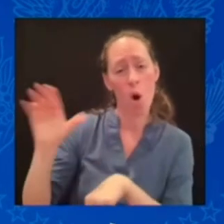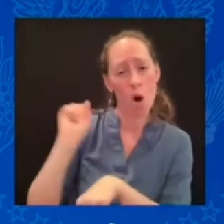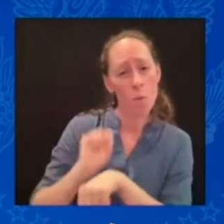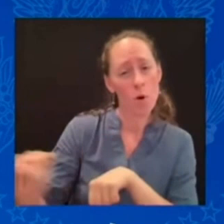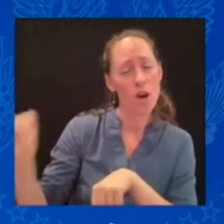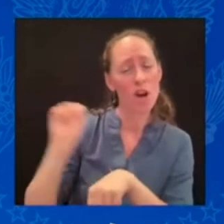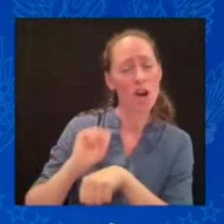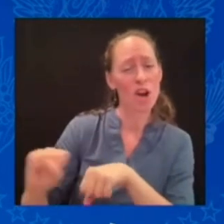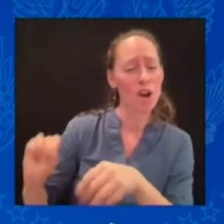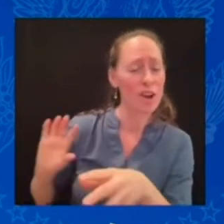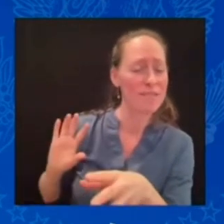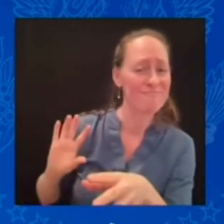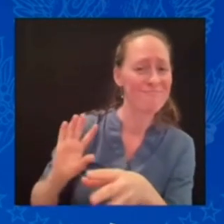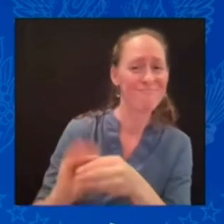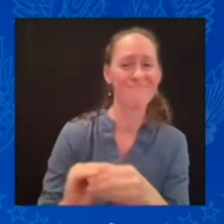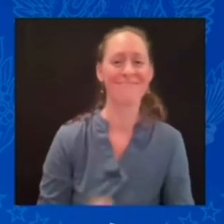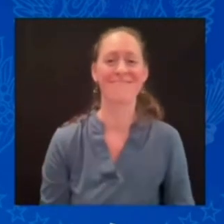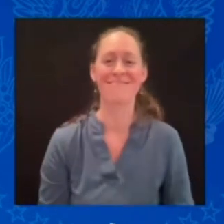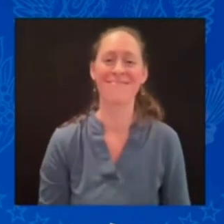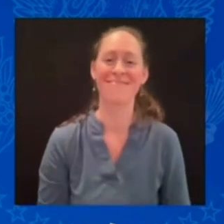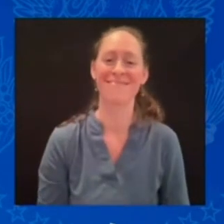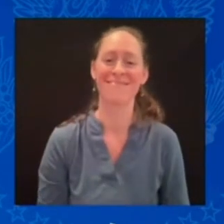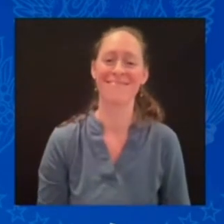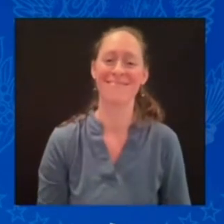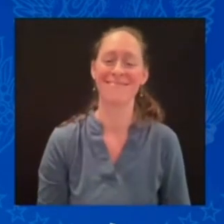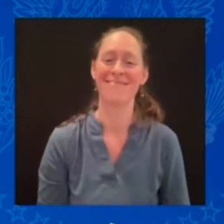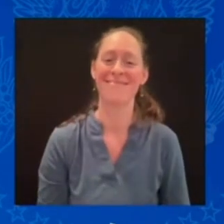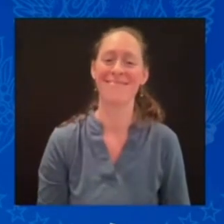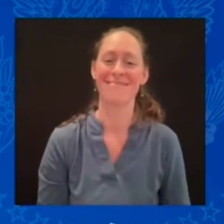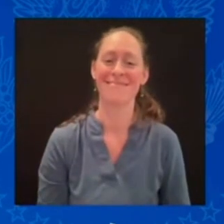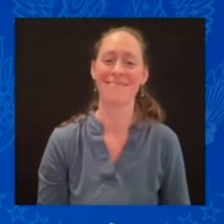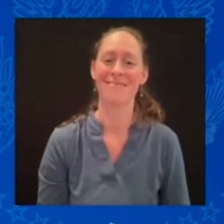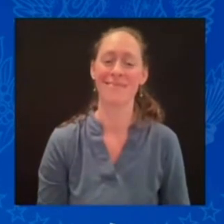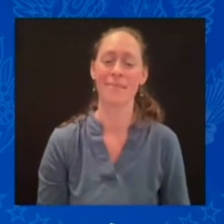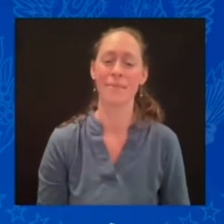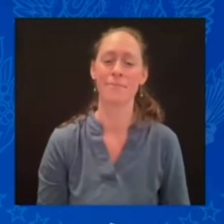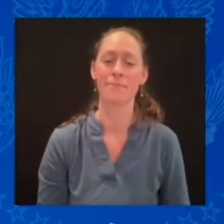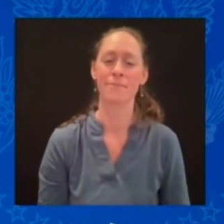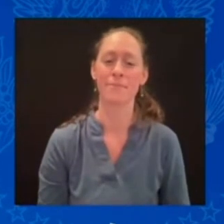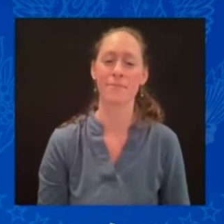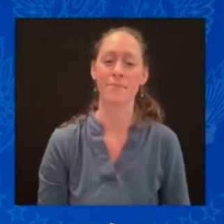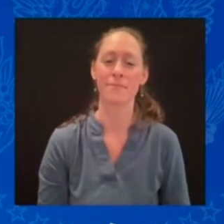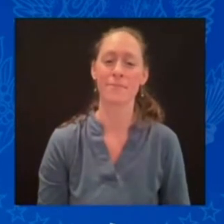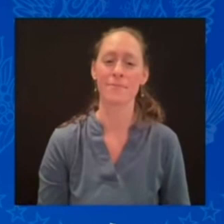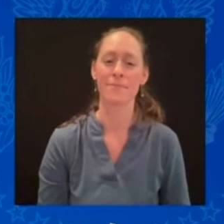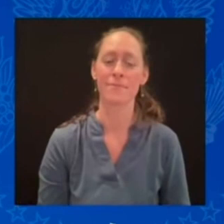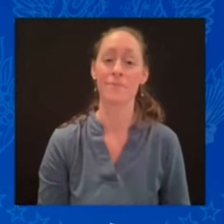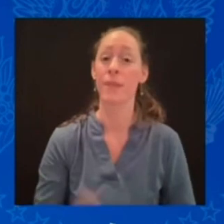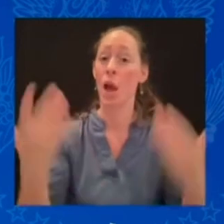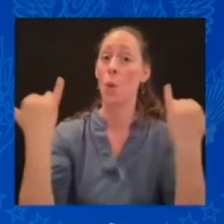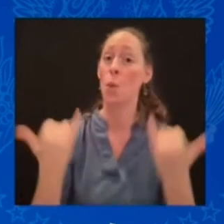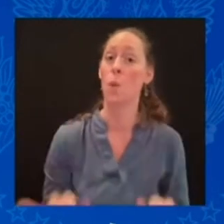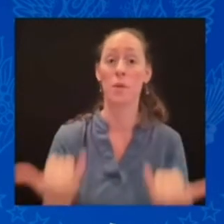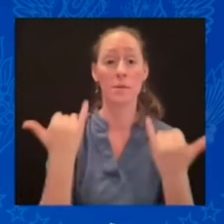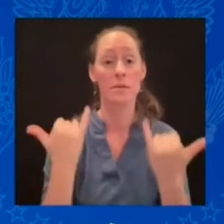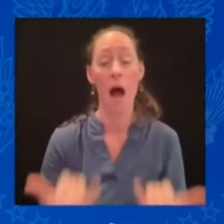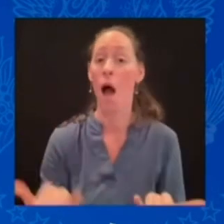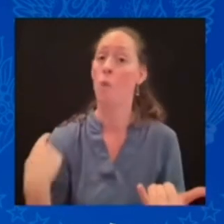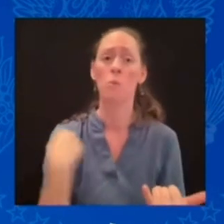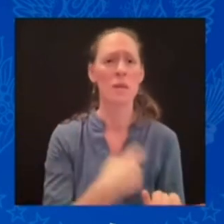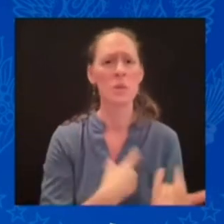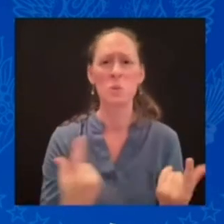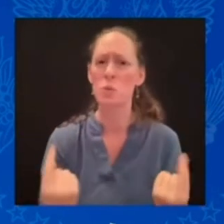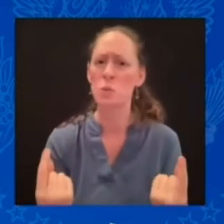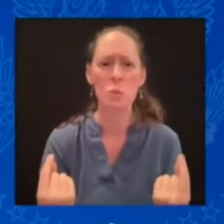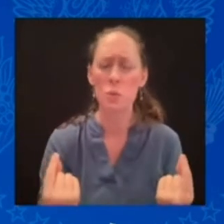up the negotiations of our defense cooperation agreement. We are going to continue